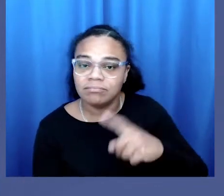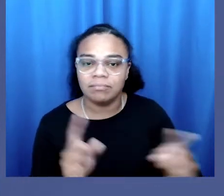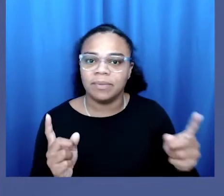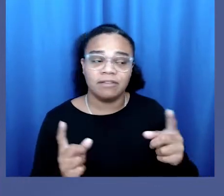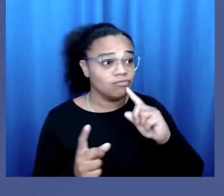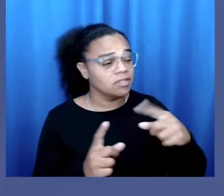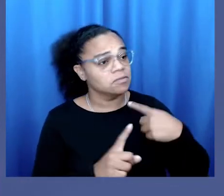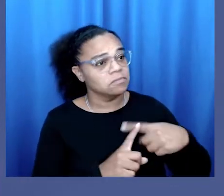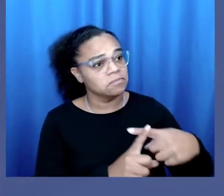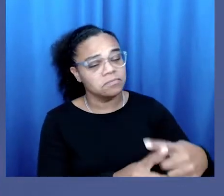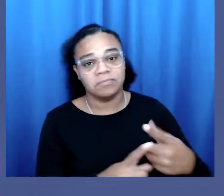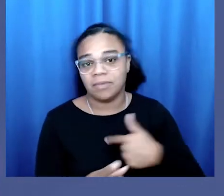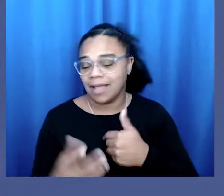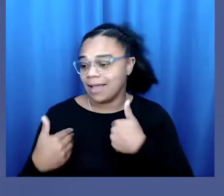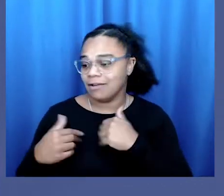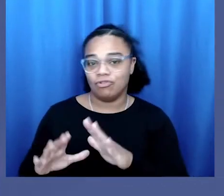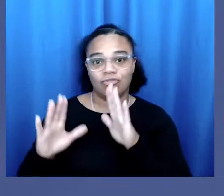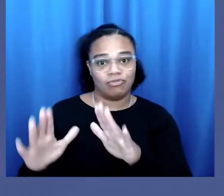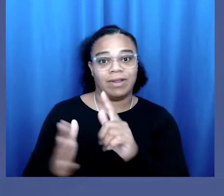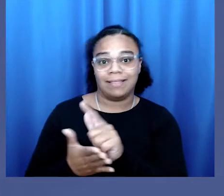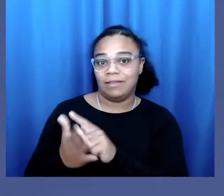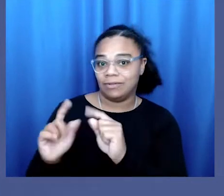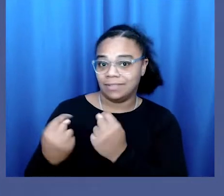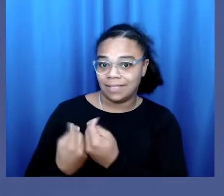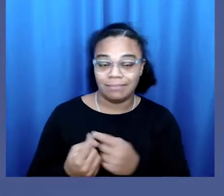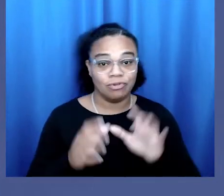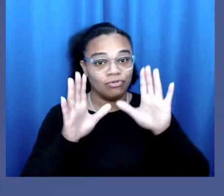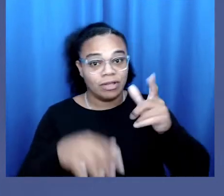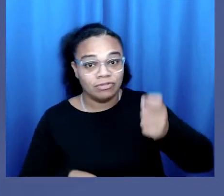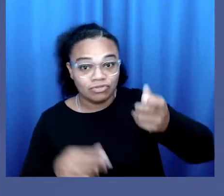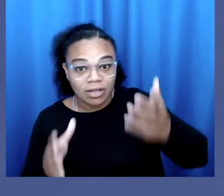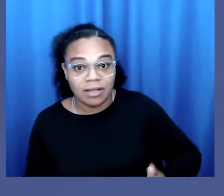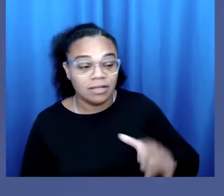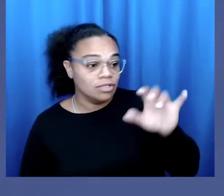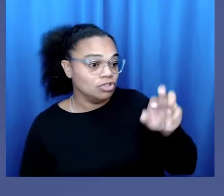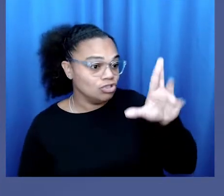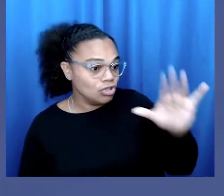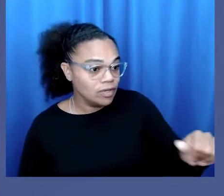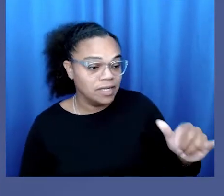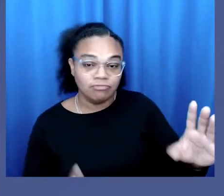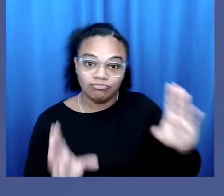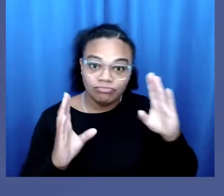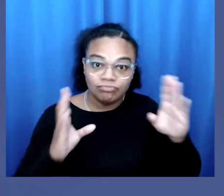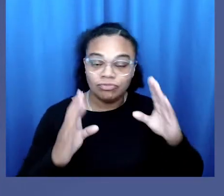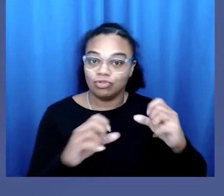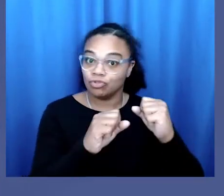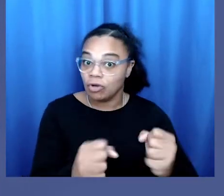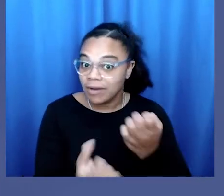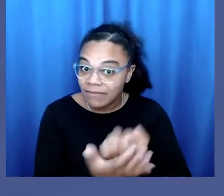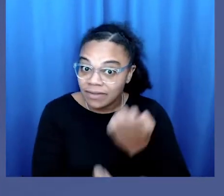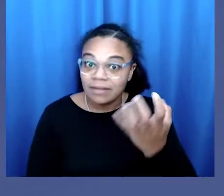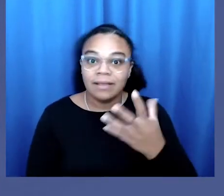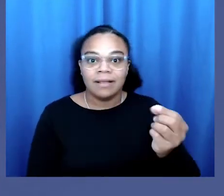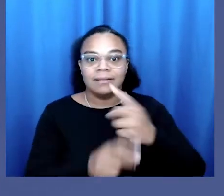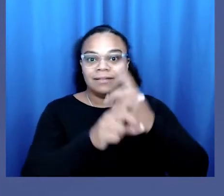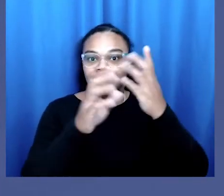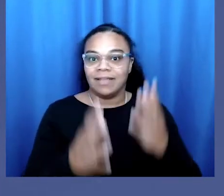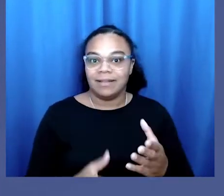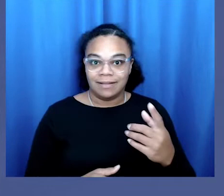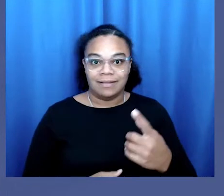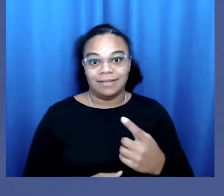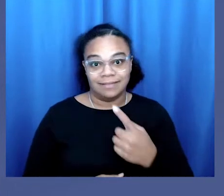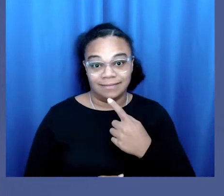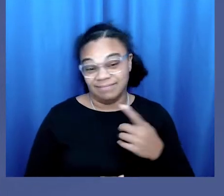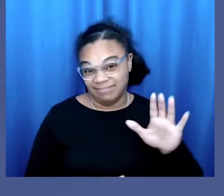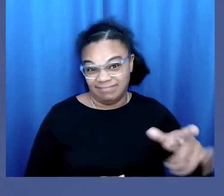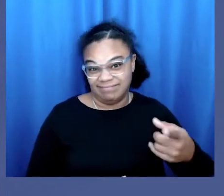anything that could have gone better. I had a legal dream team, an incredible judge, attentive jury, strong evidence, and the defendants